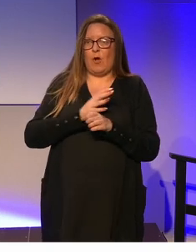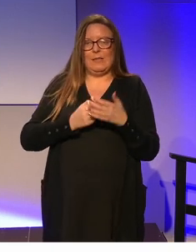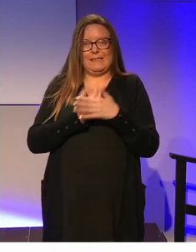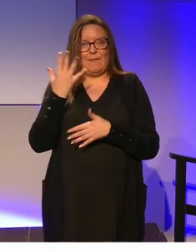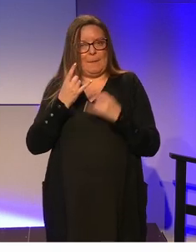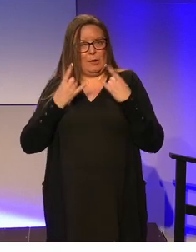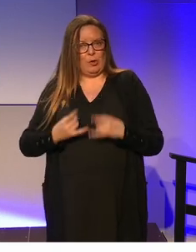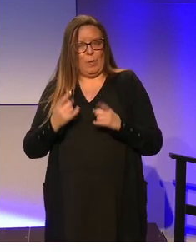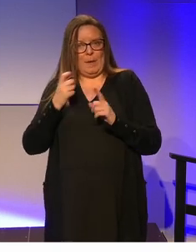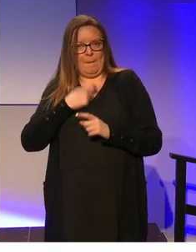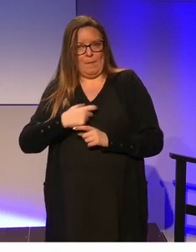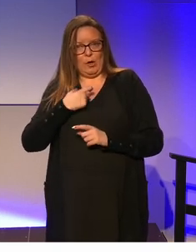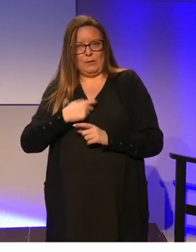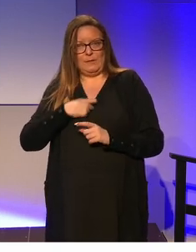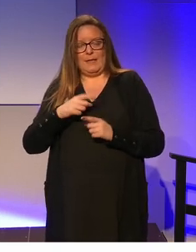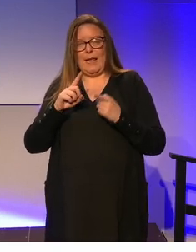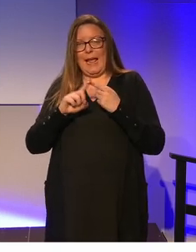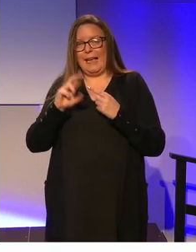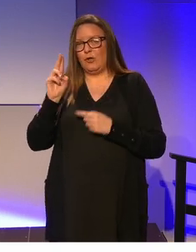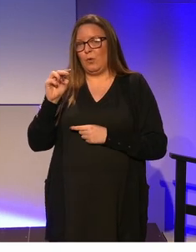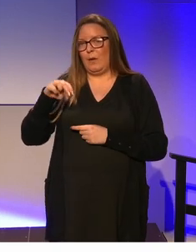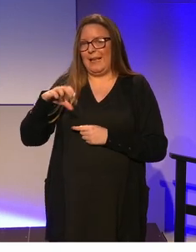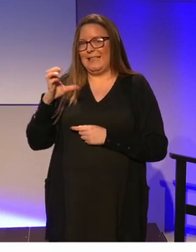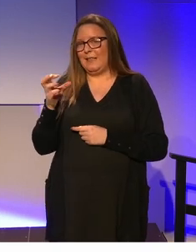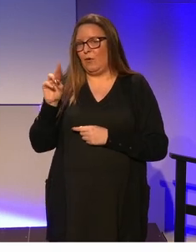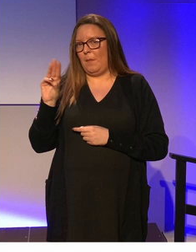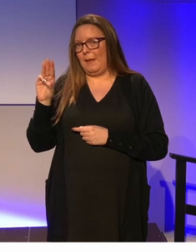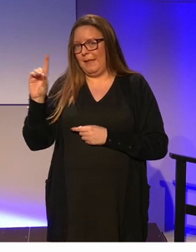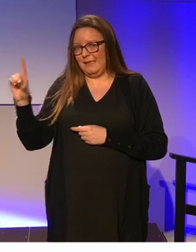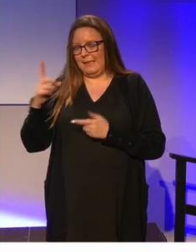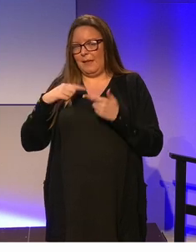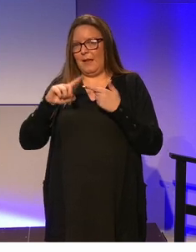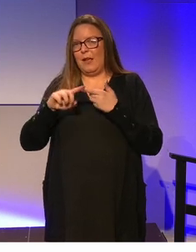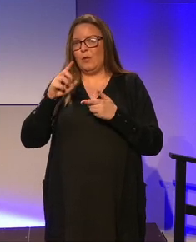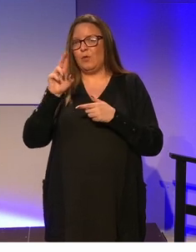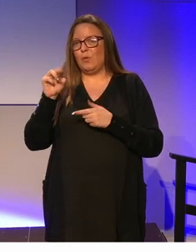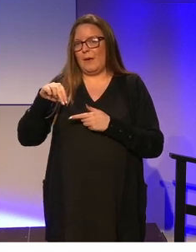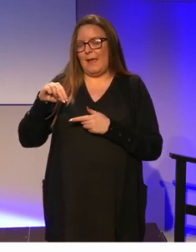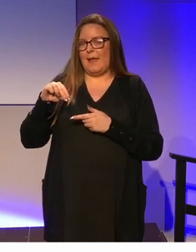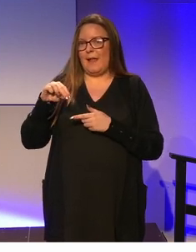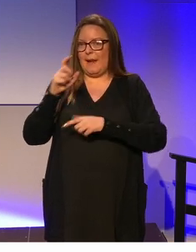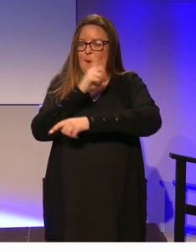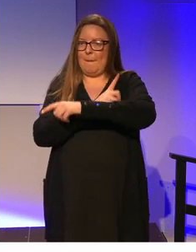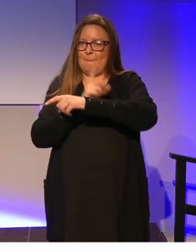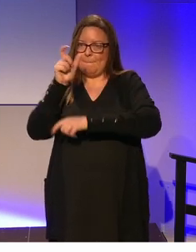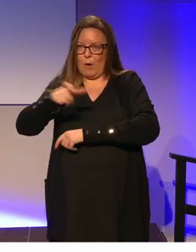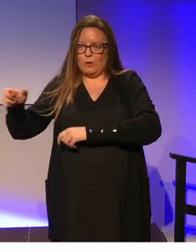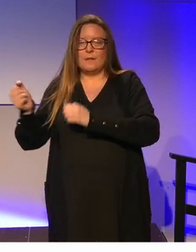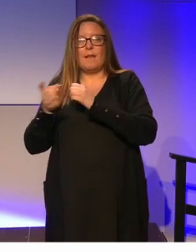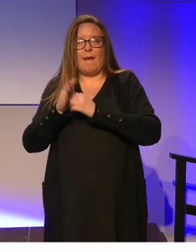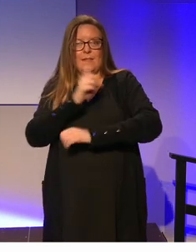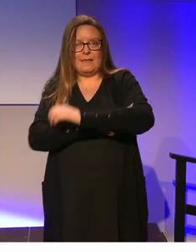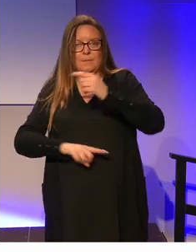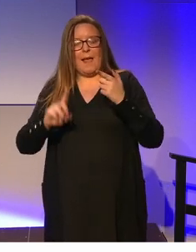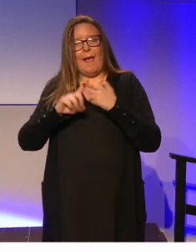and the the of course the UN Convention the rights of the child and then the United Nation Convention on the rights of persons with disabilities and